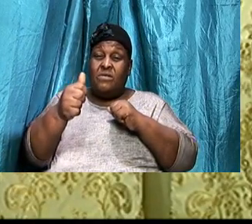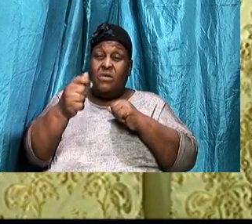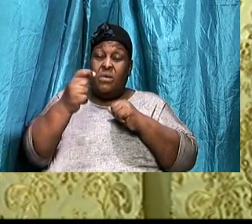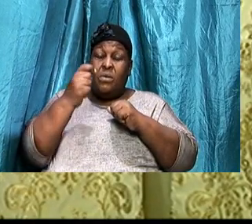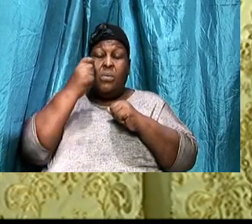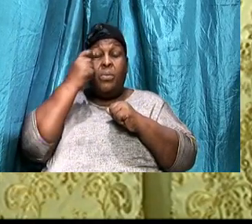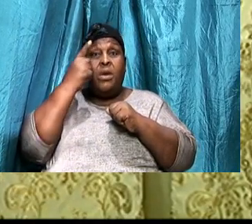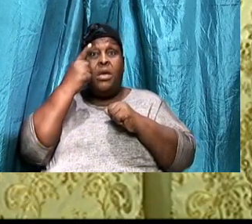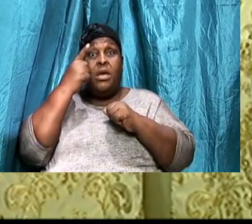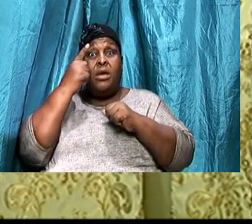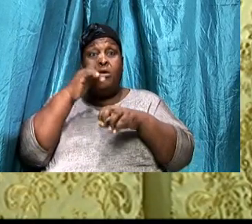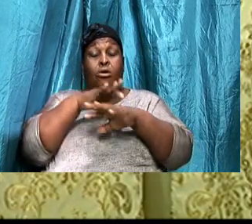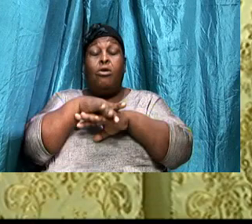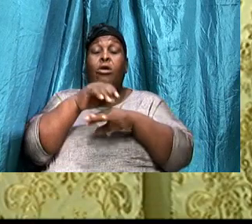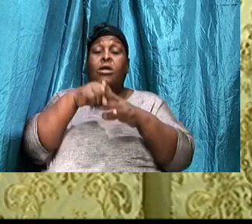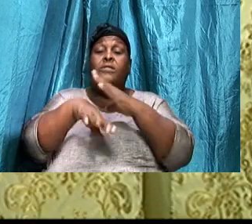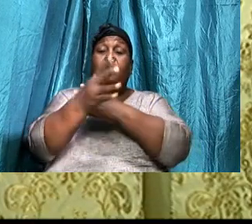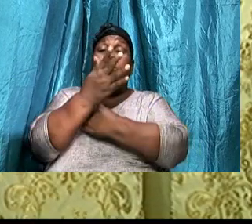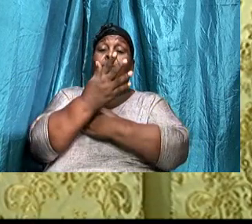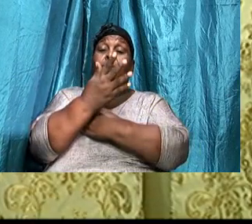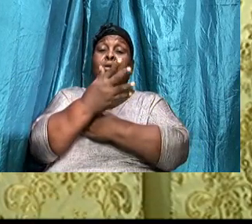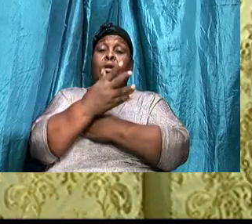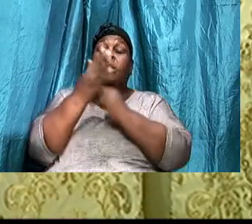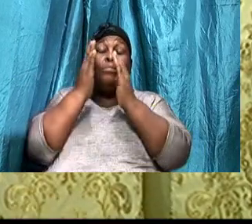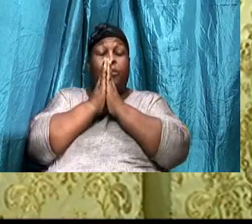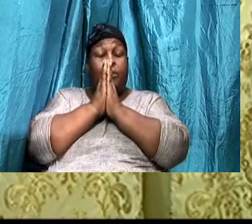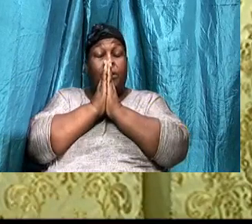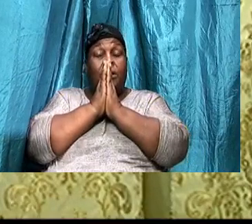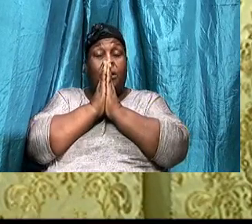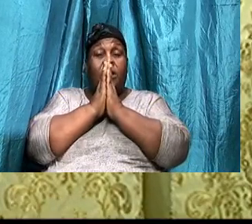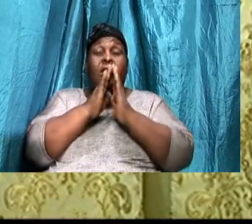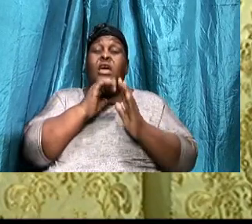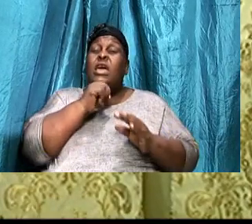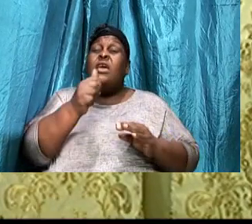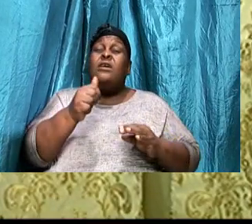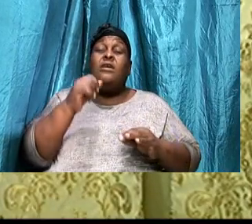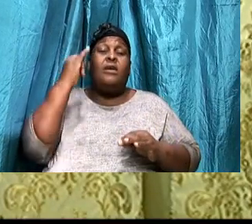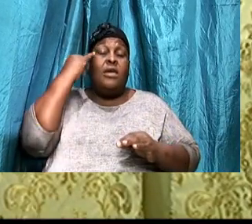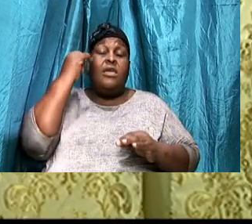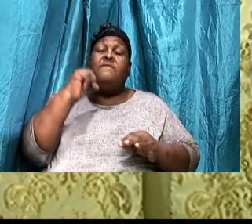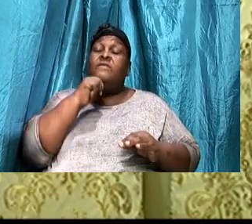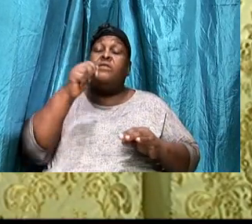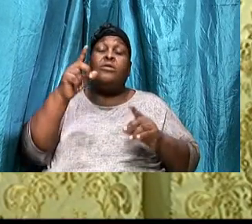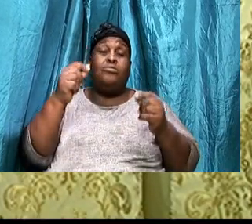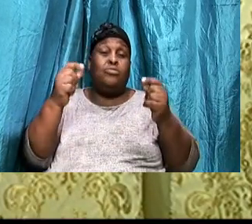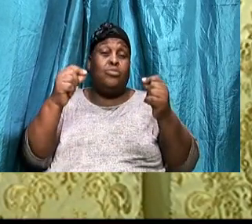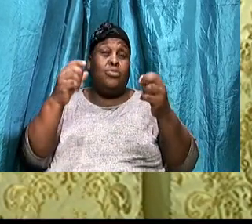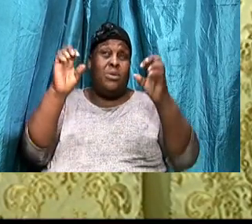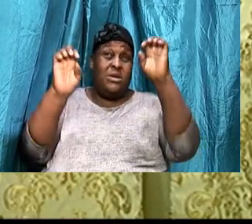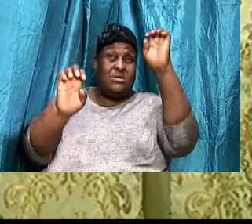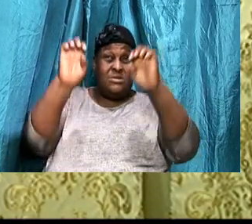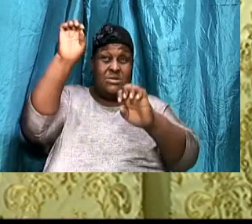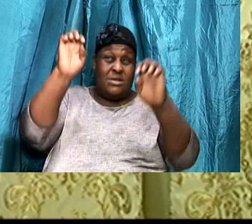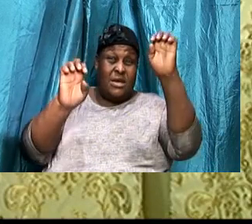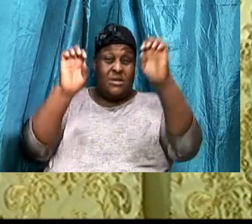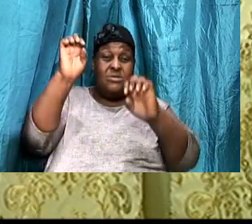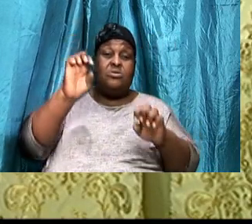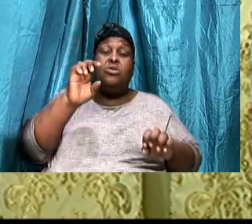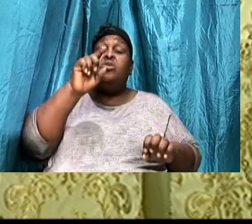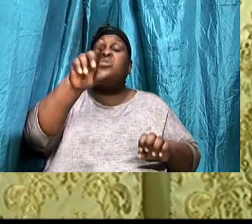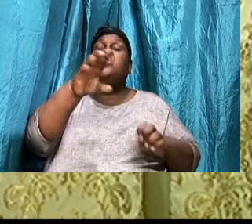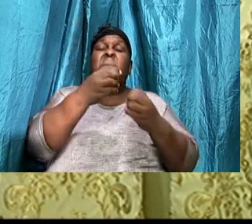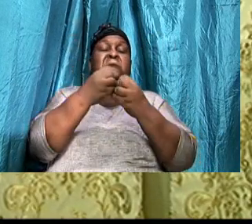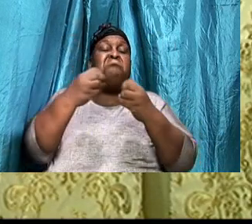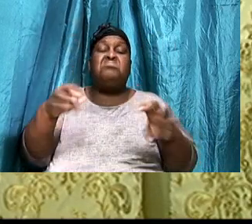Hallelujah, If you are not doing the exercise, Holy ghost, Help me here, If you are not doing the exercise, You are losing out,